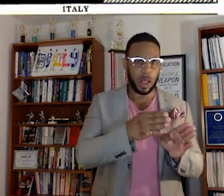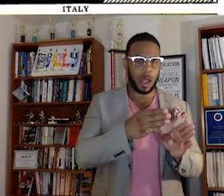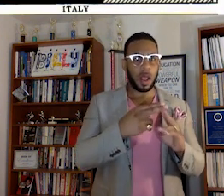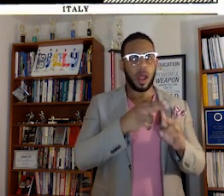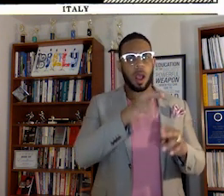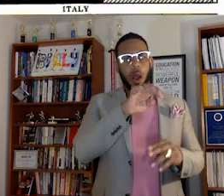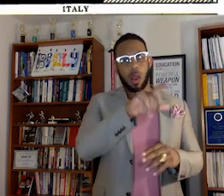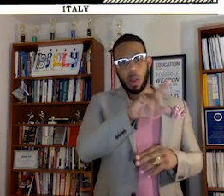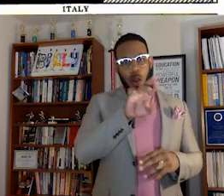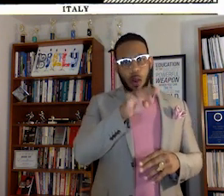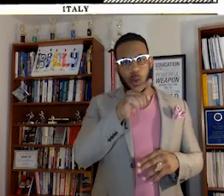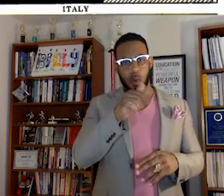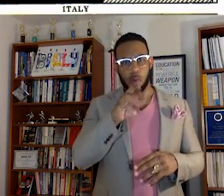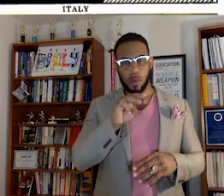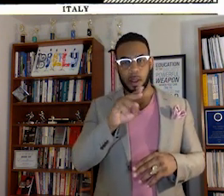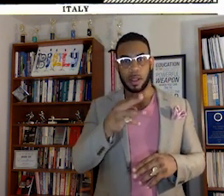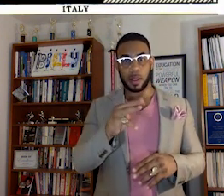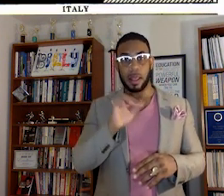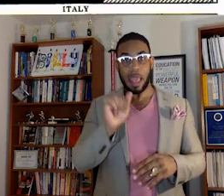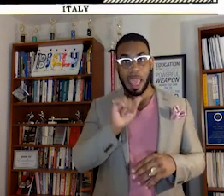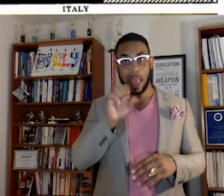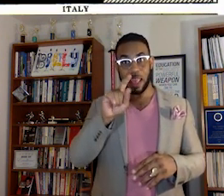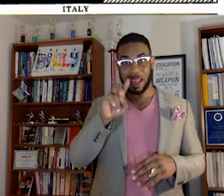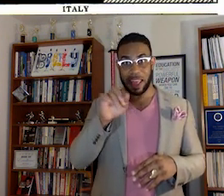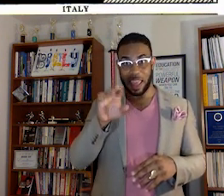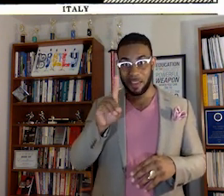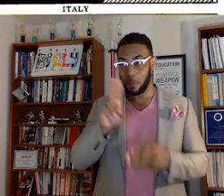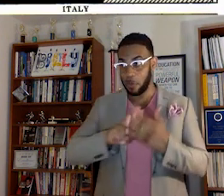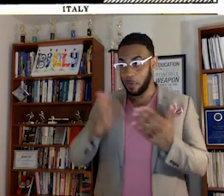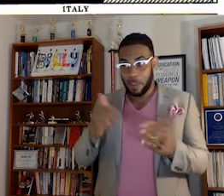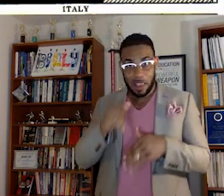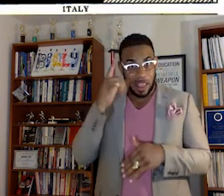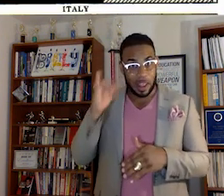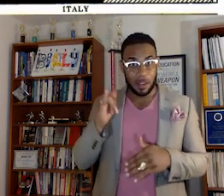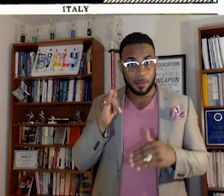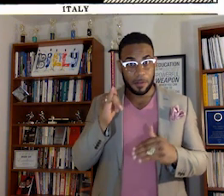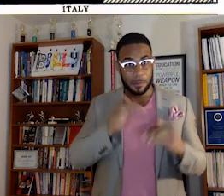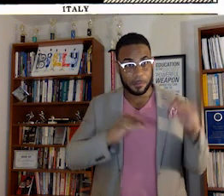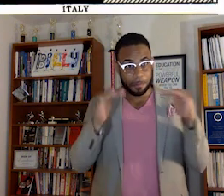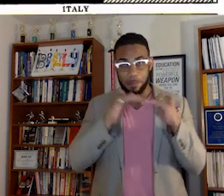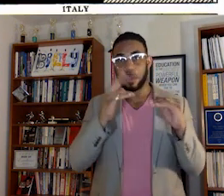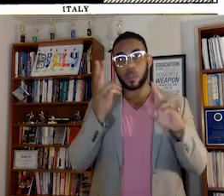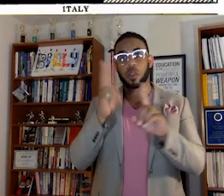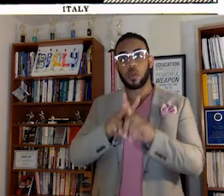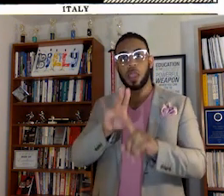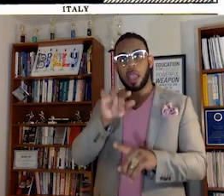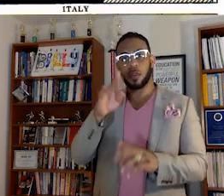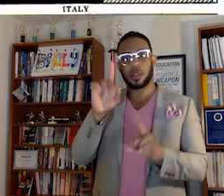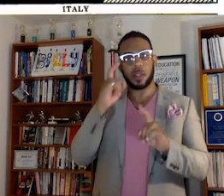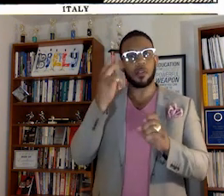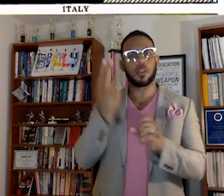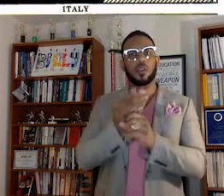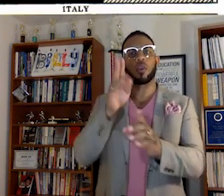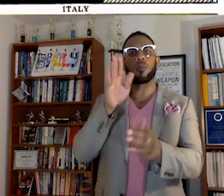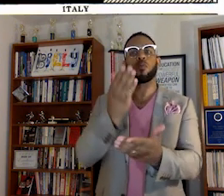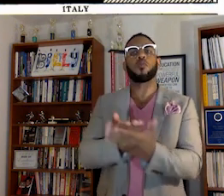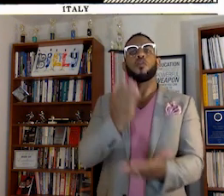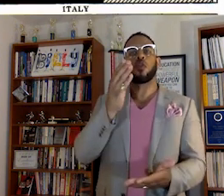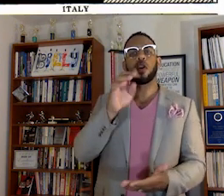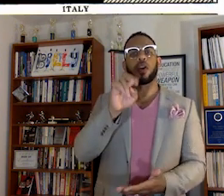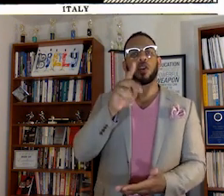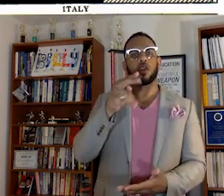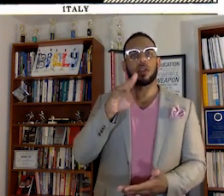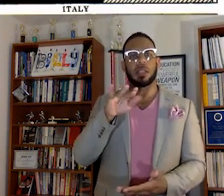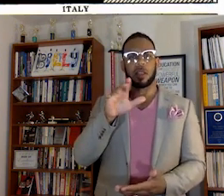Brigham, who's a professor at Stanford University here in California, leverages the IQ test for using and proven eugenics. Nate